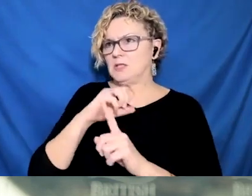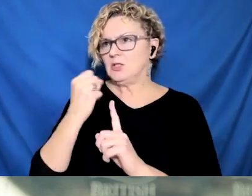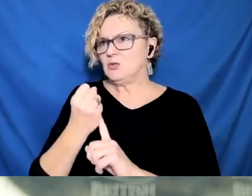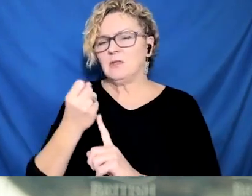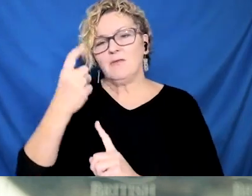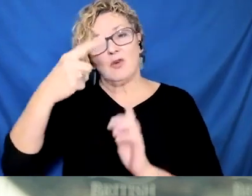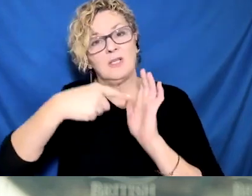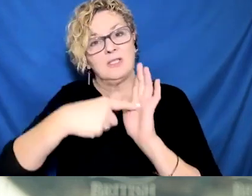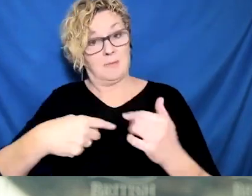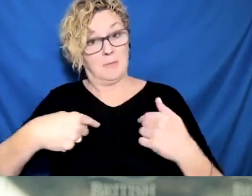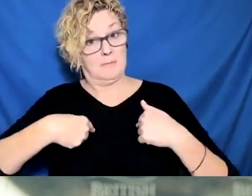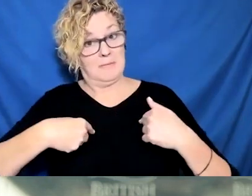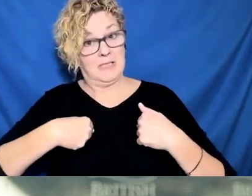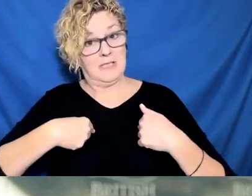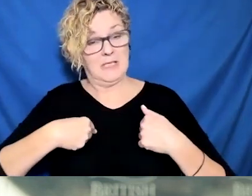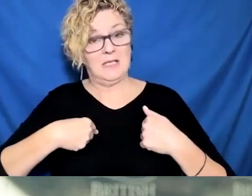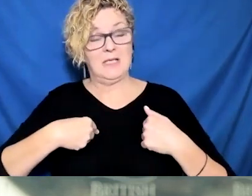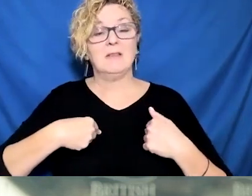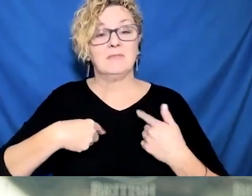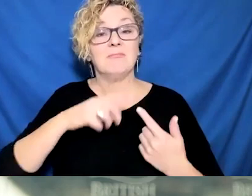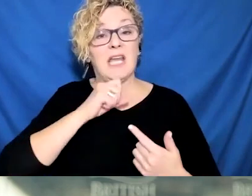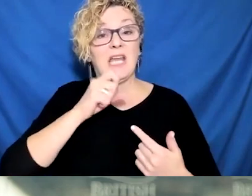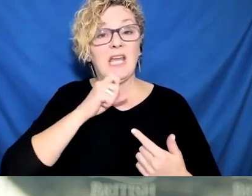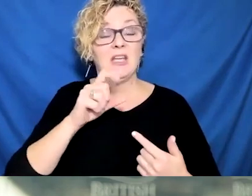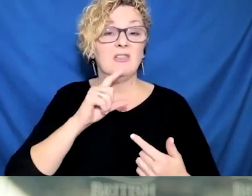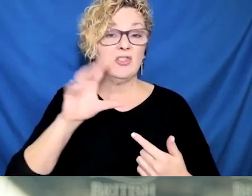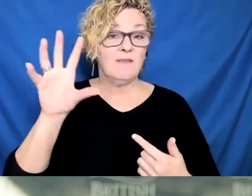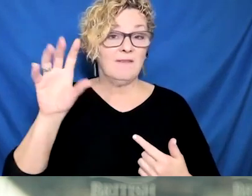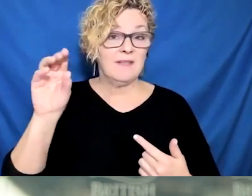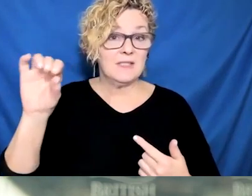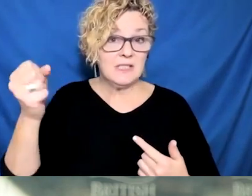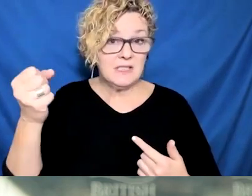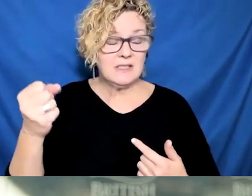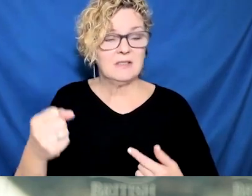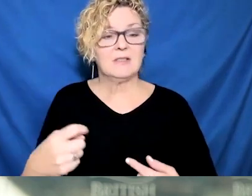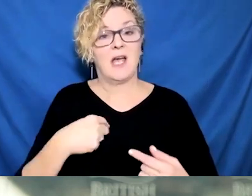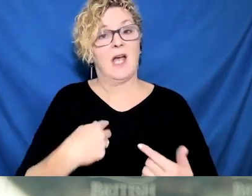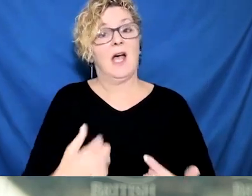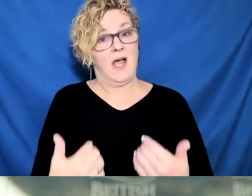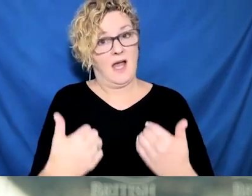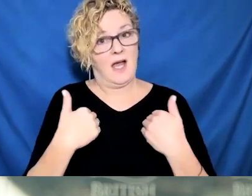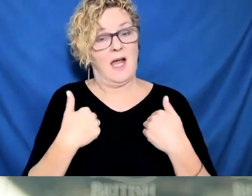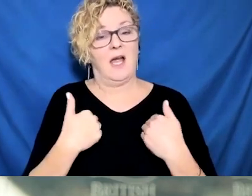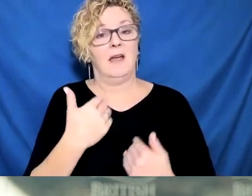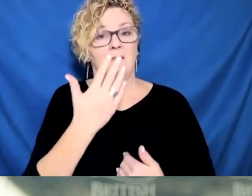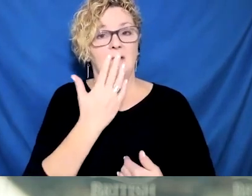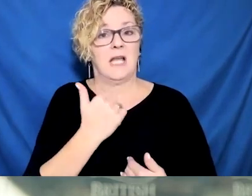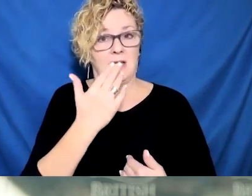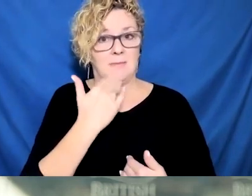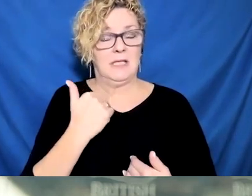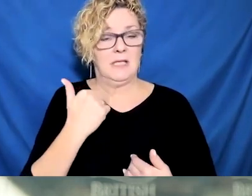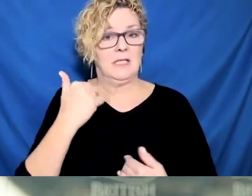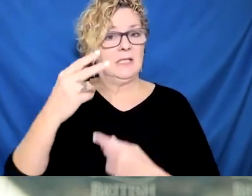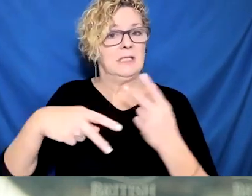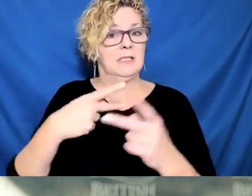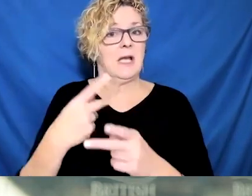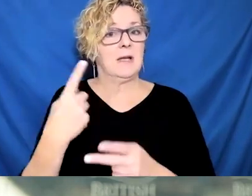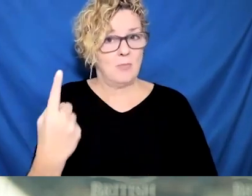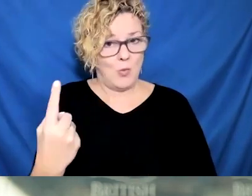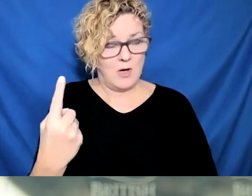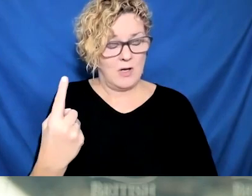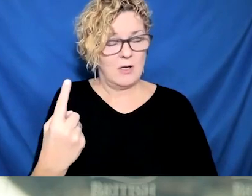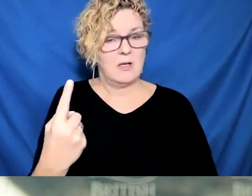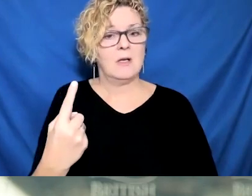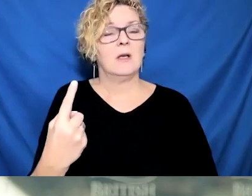cases. And this chart, read this chart, and then book your vaccination today. And for whatever